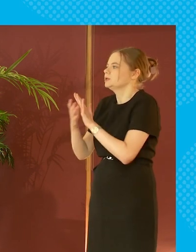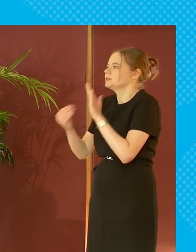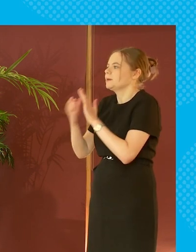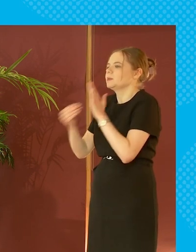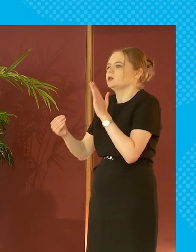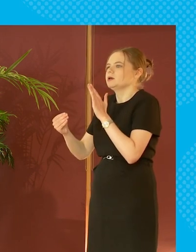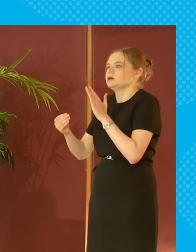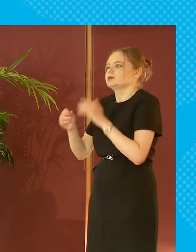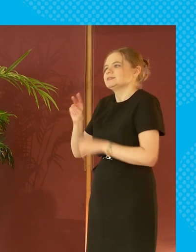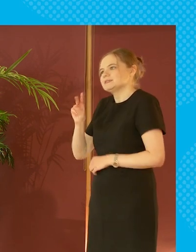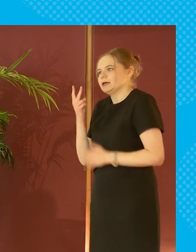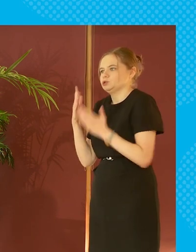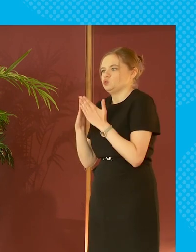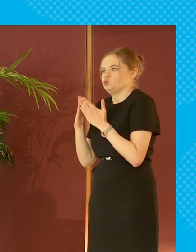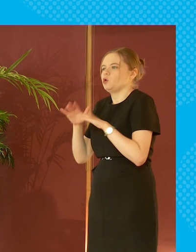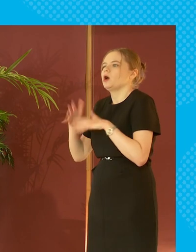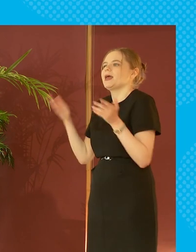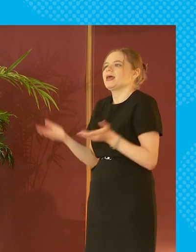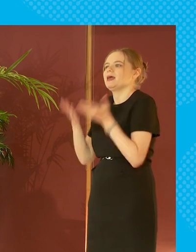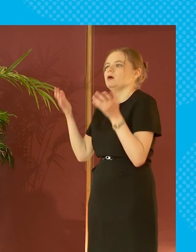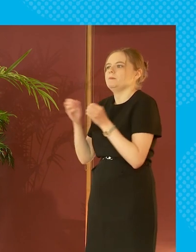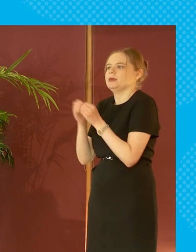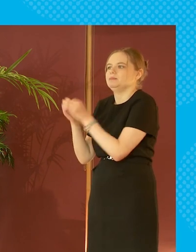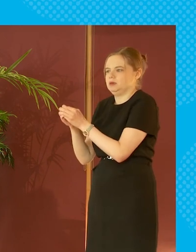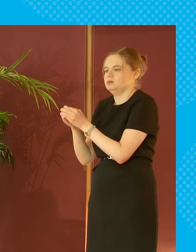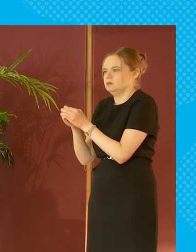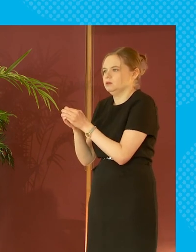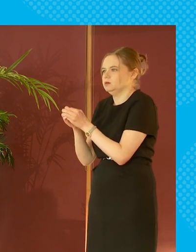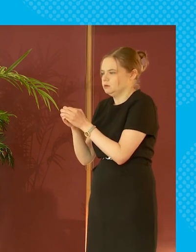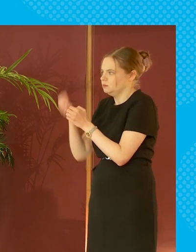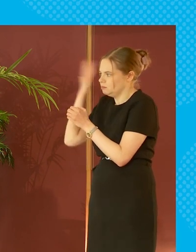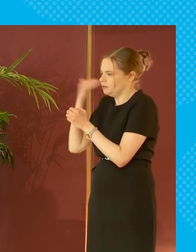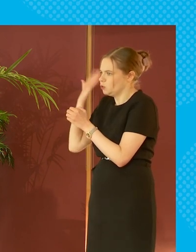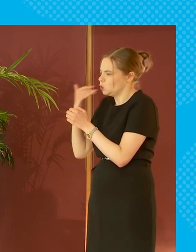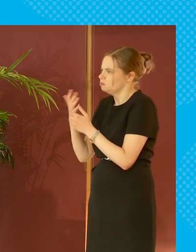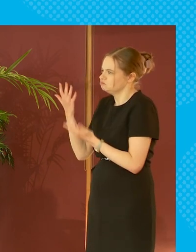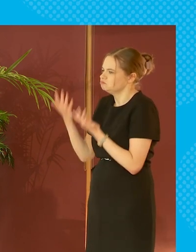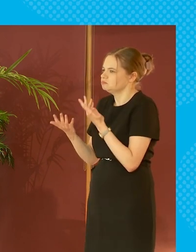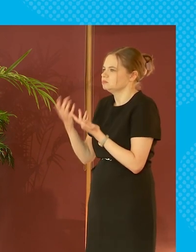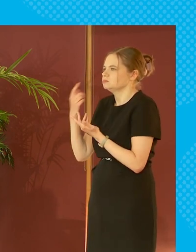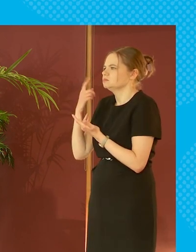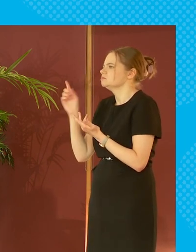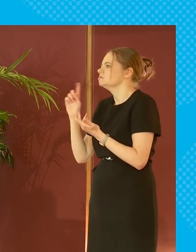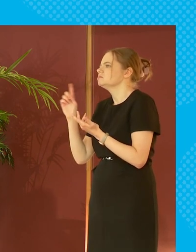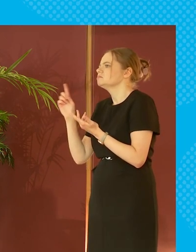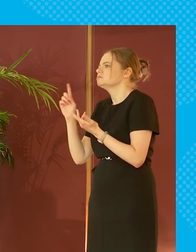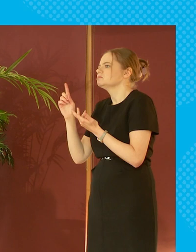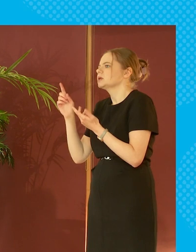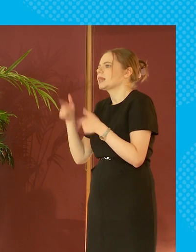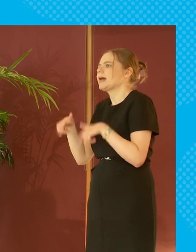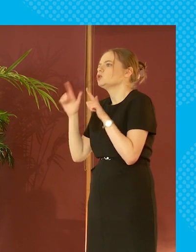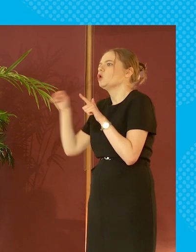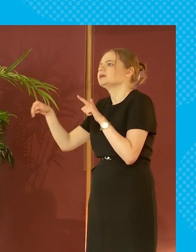on things like second homes or airbnbs there would have been an argument that had been said at one stage oh but what about the